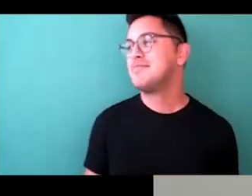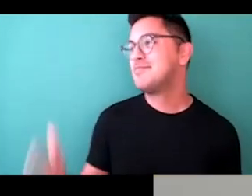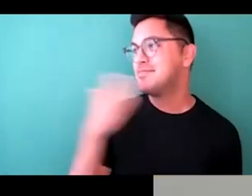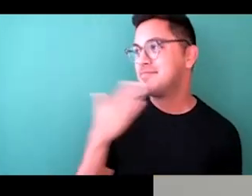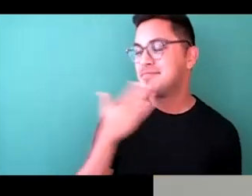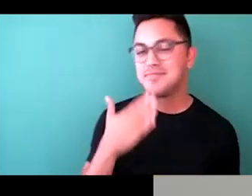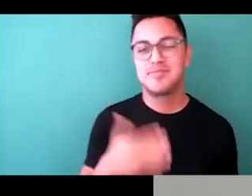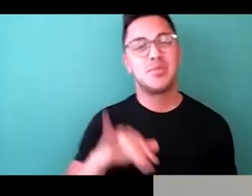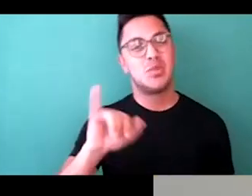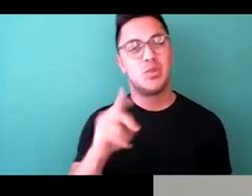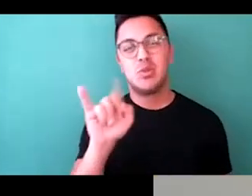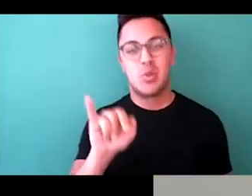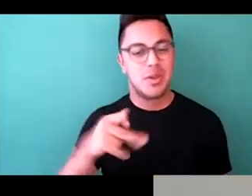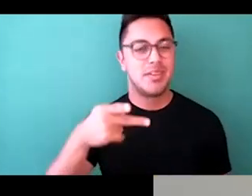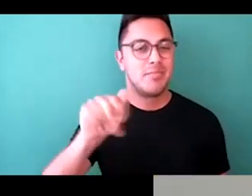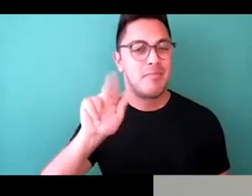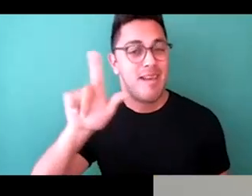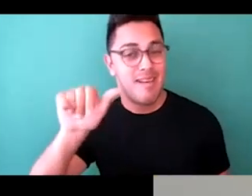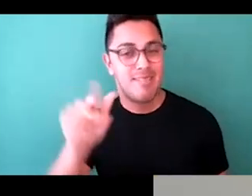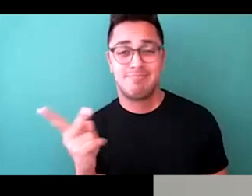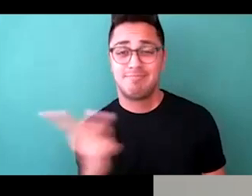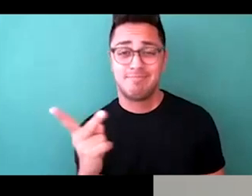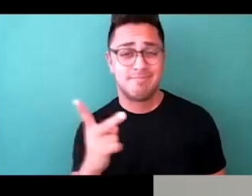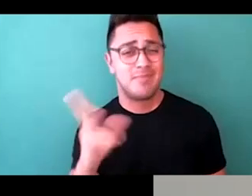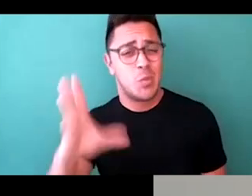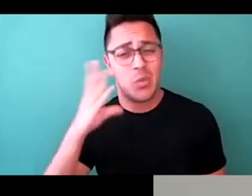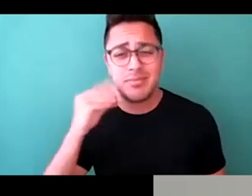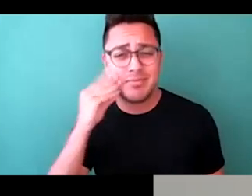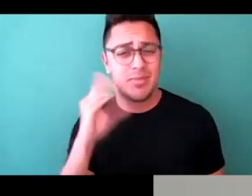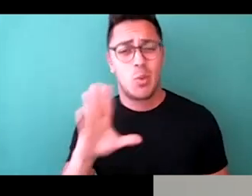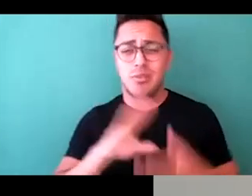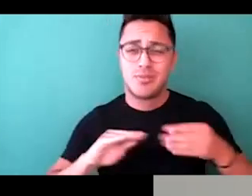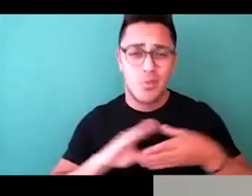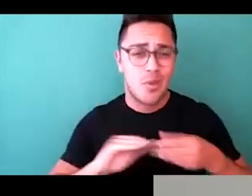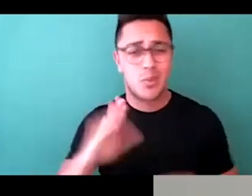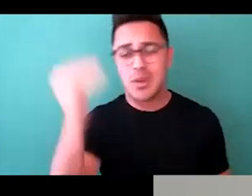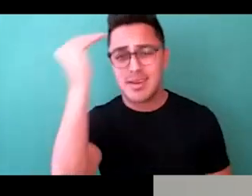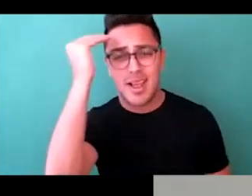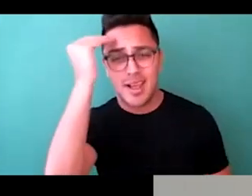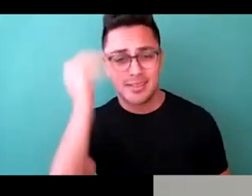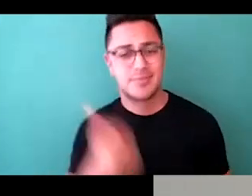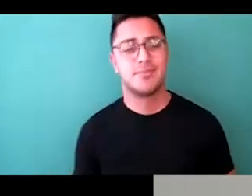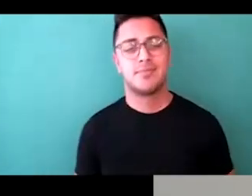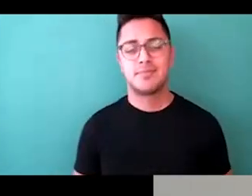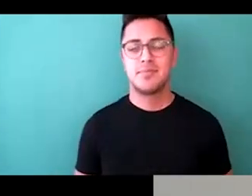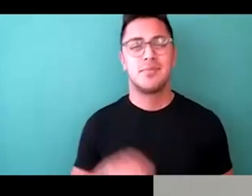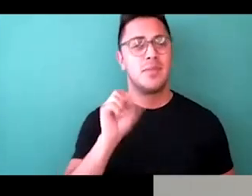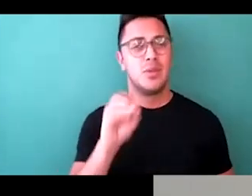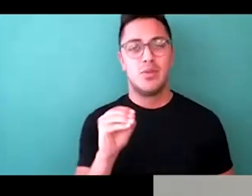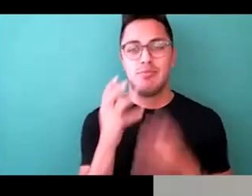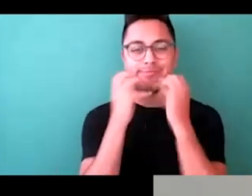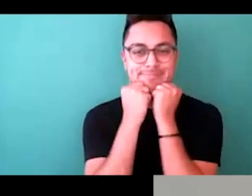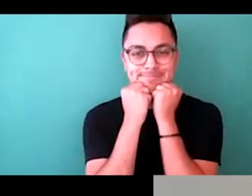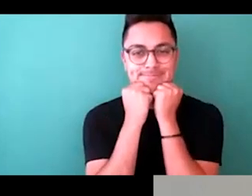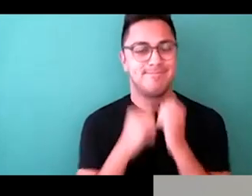Jodi Impala, your experiences, your stories, your knowledge is so valuable. Thank